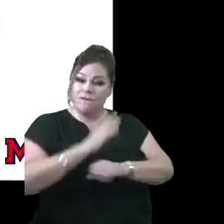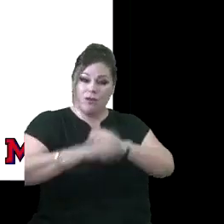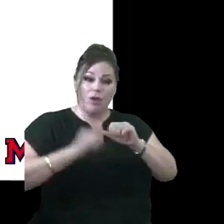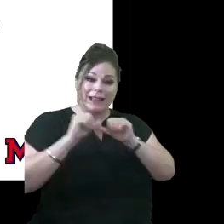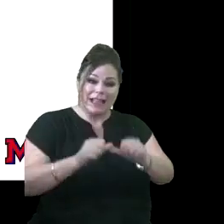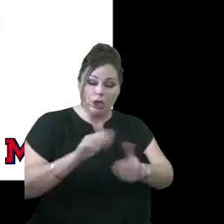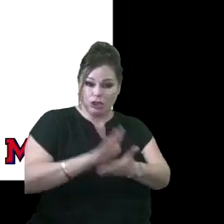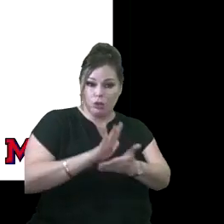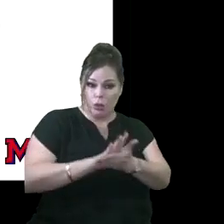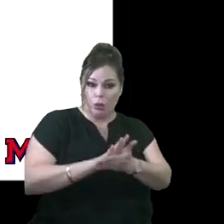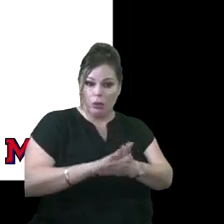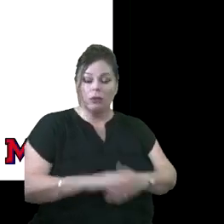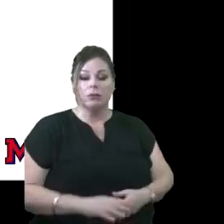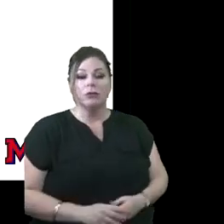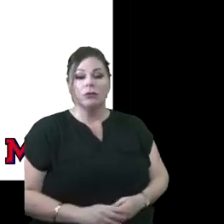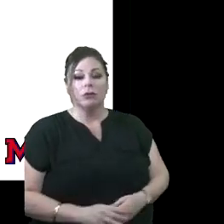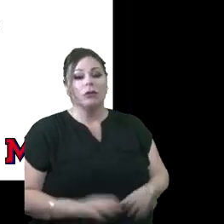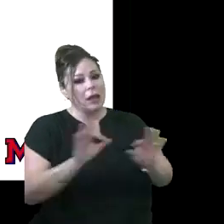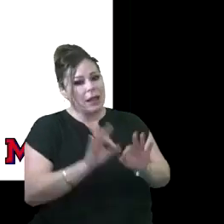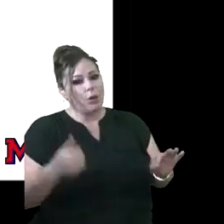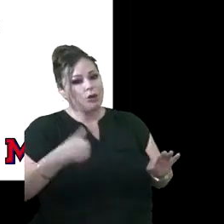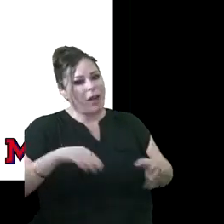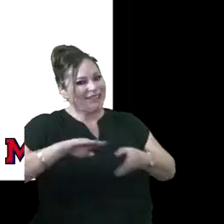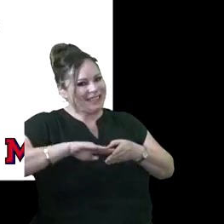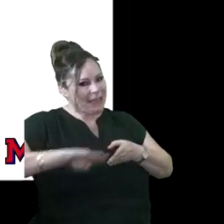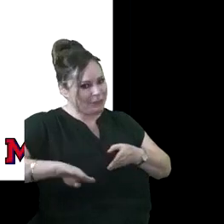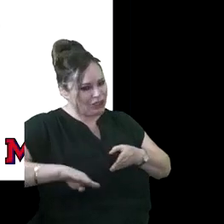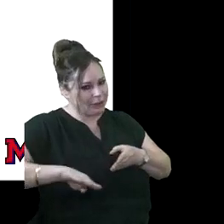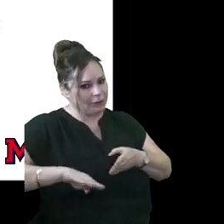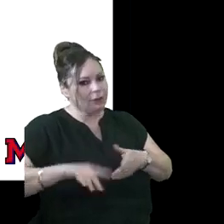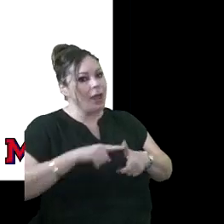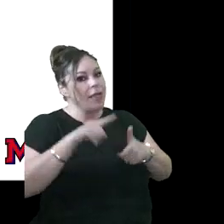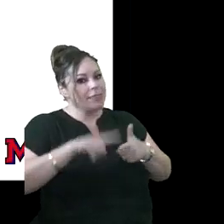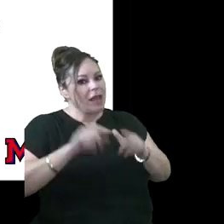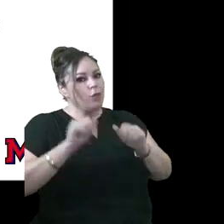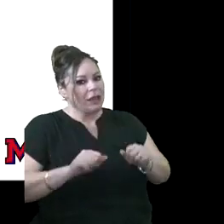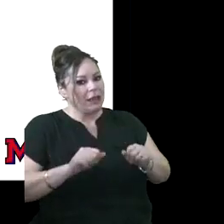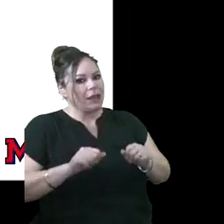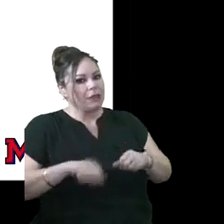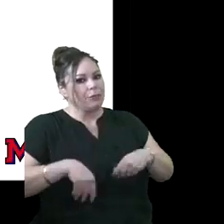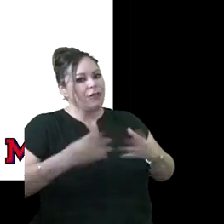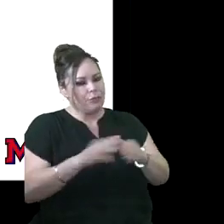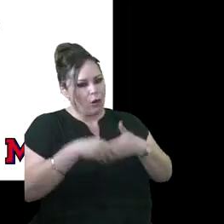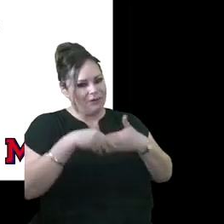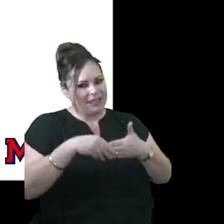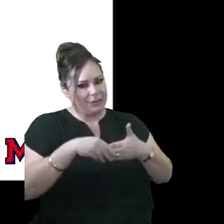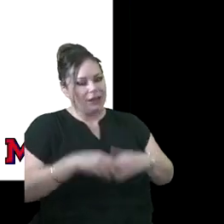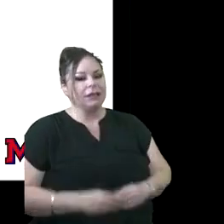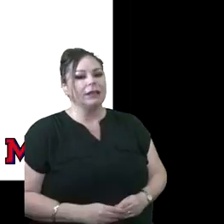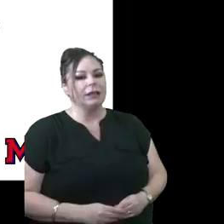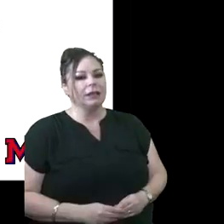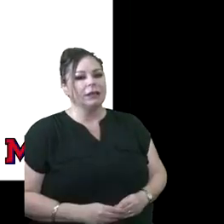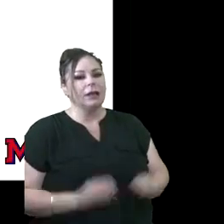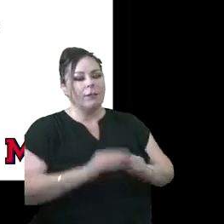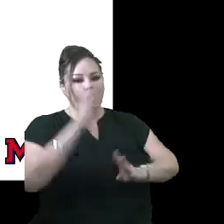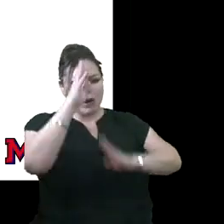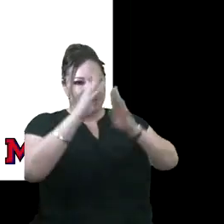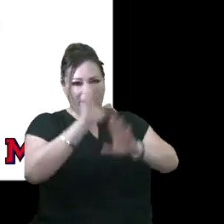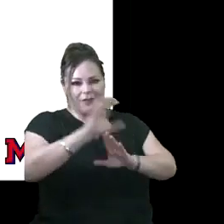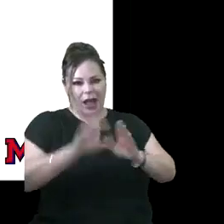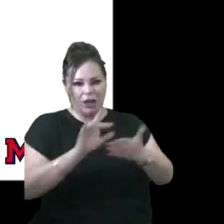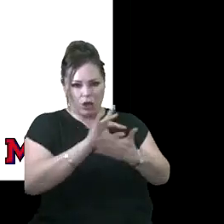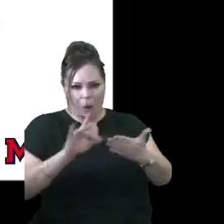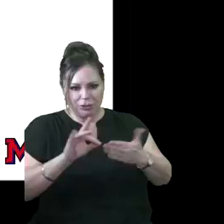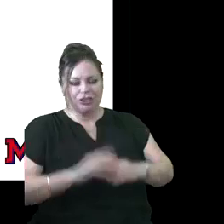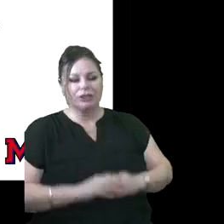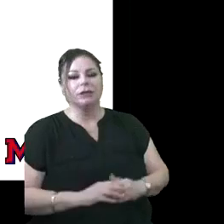we would need to have this exemption so that we can begin to look at flexibility. Begin to look at some innovative calendar options and